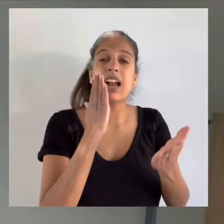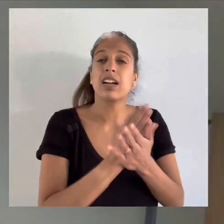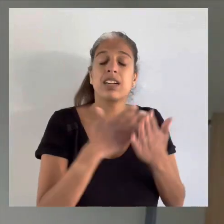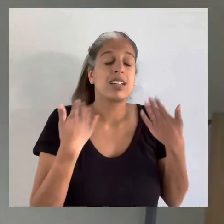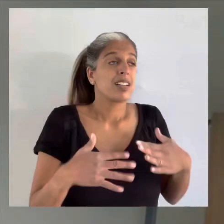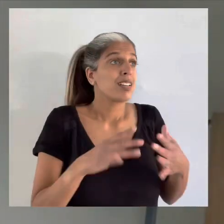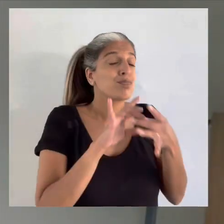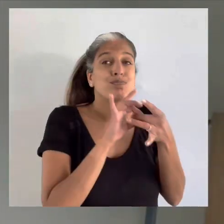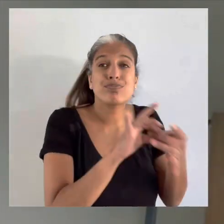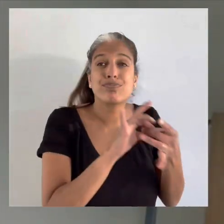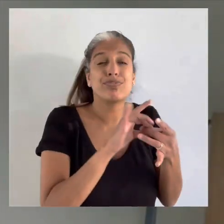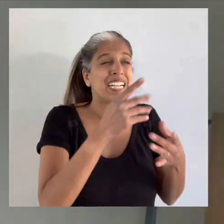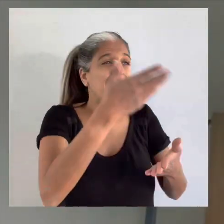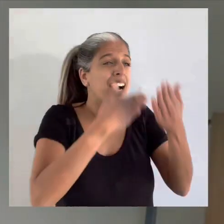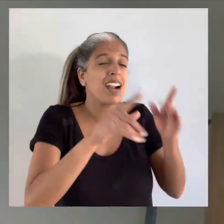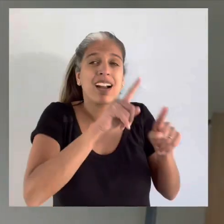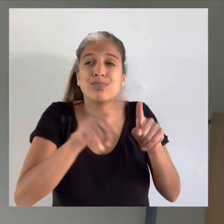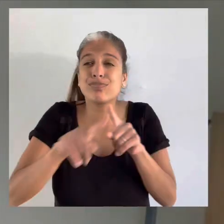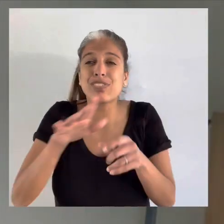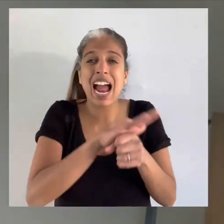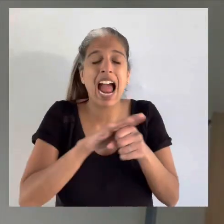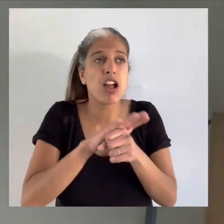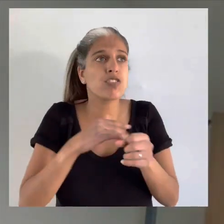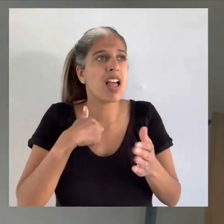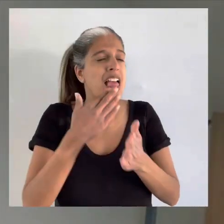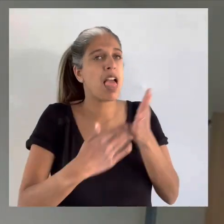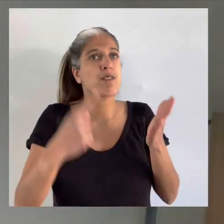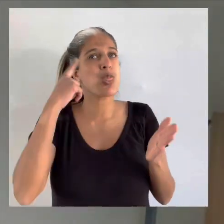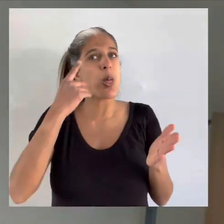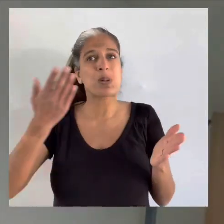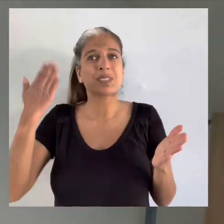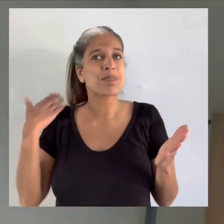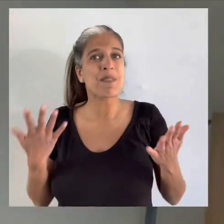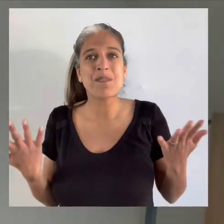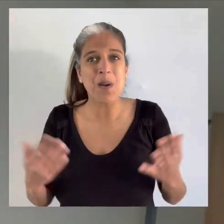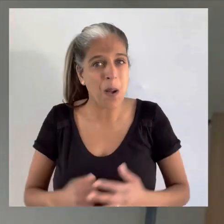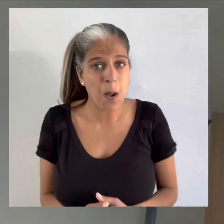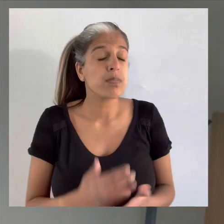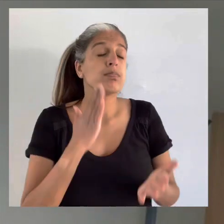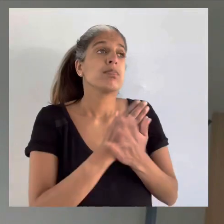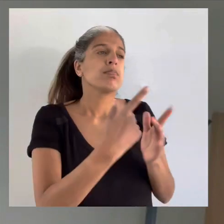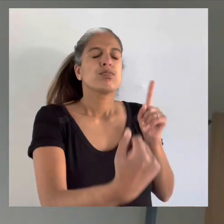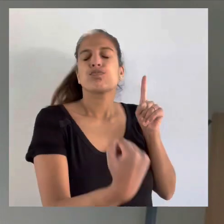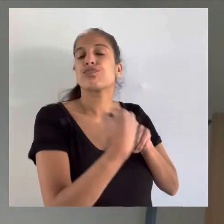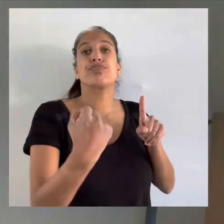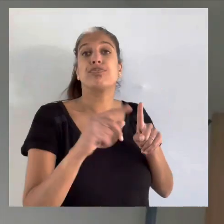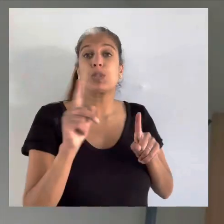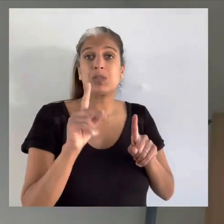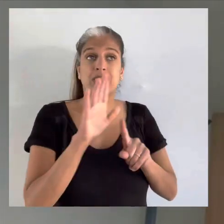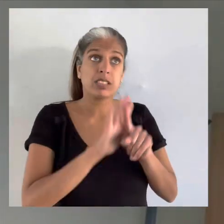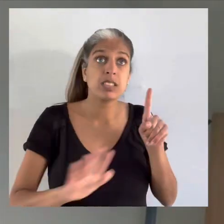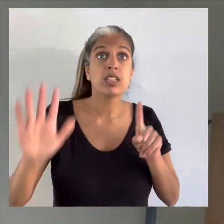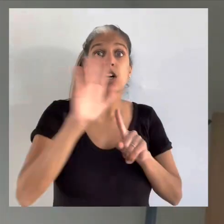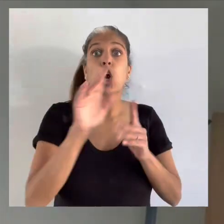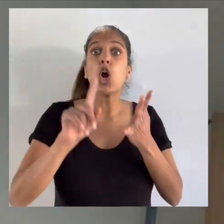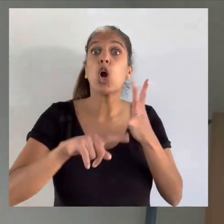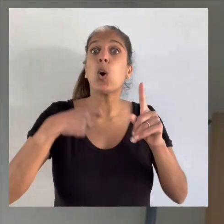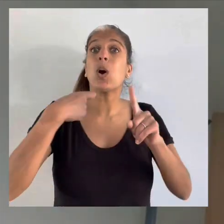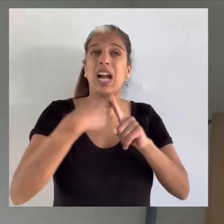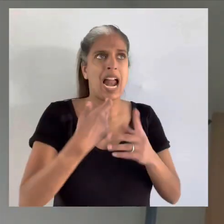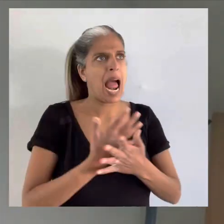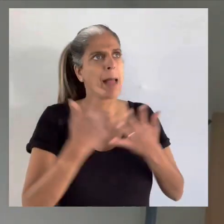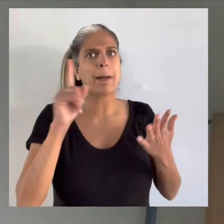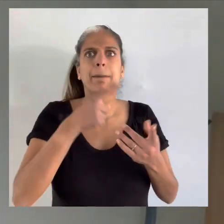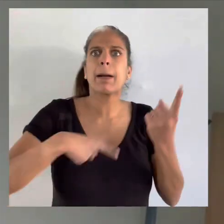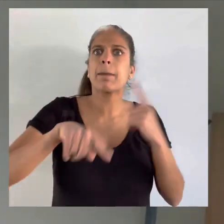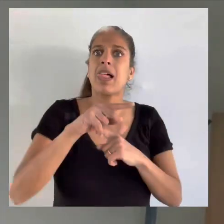The training was highly engaging and it highlighted areas we just hadn't been consciously thinking about in the past. What impacted me the most actually is